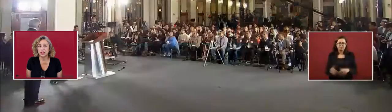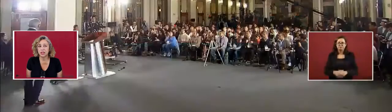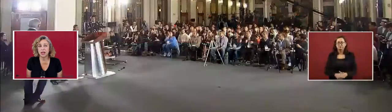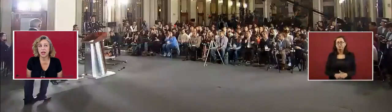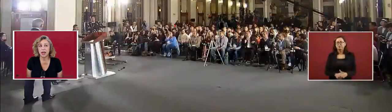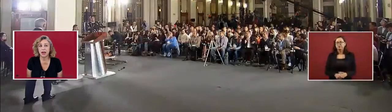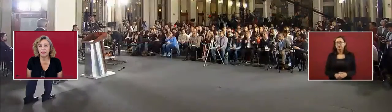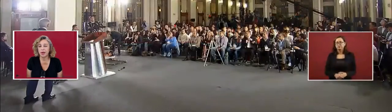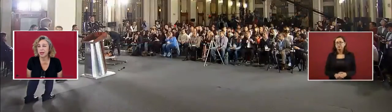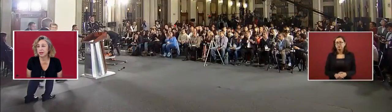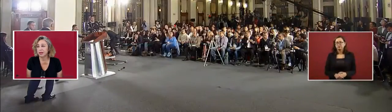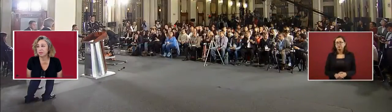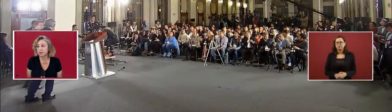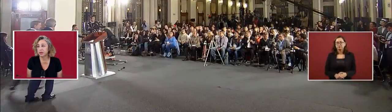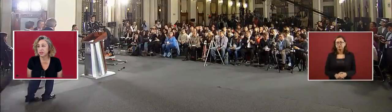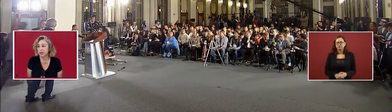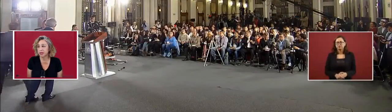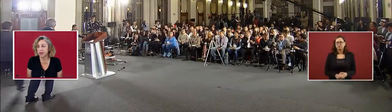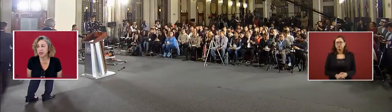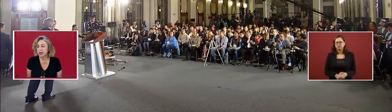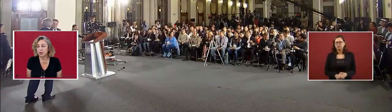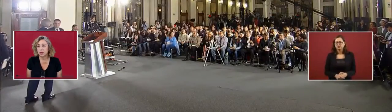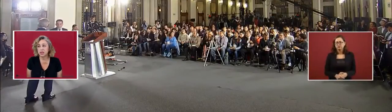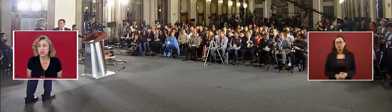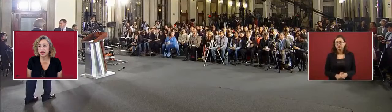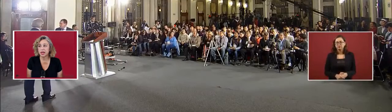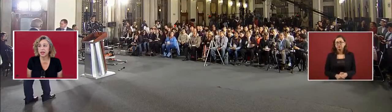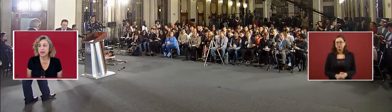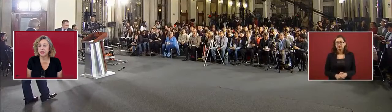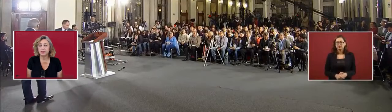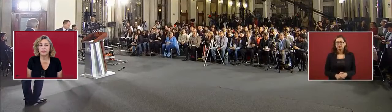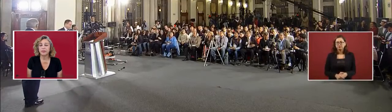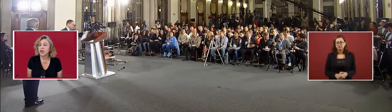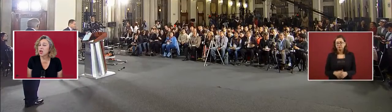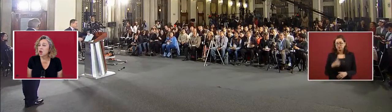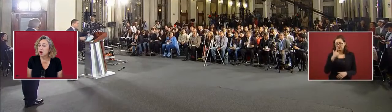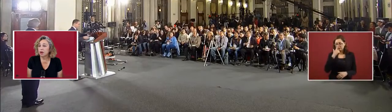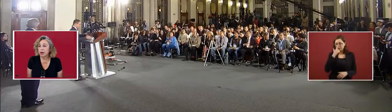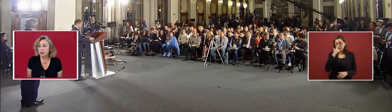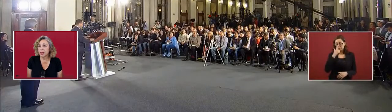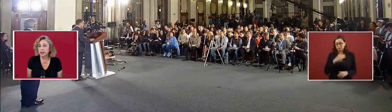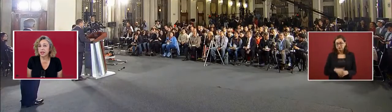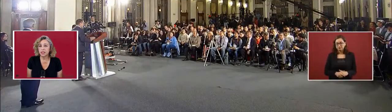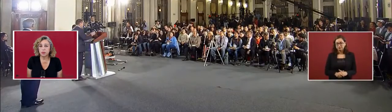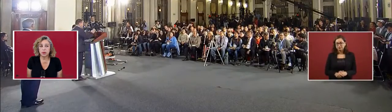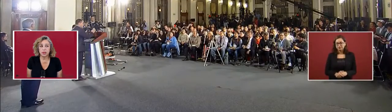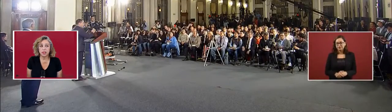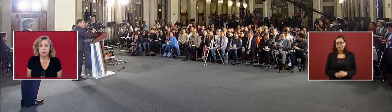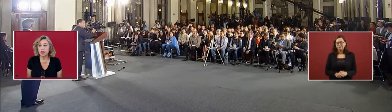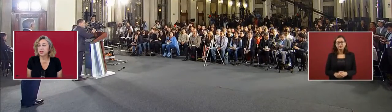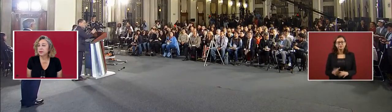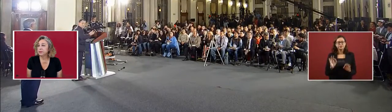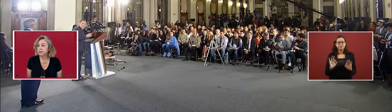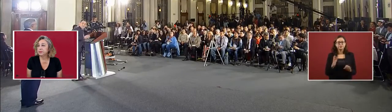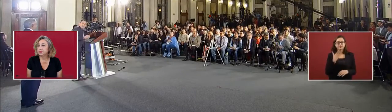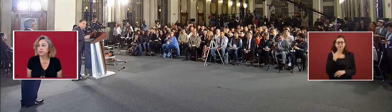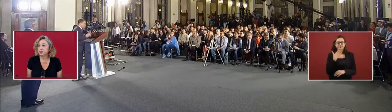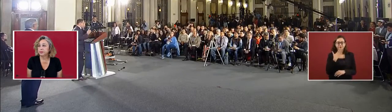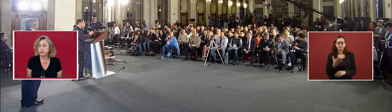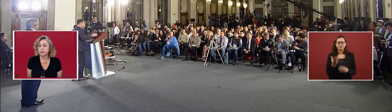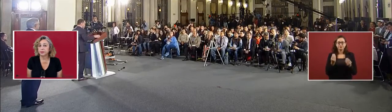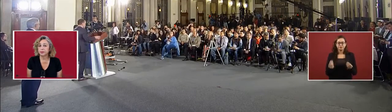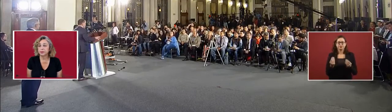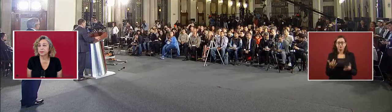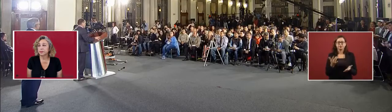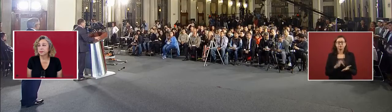not just have them handle it personally with each client. Okay, we've got the next speaker. Muchísimas gracias,